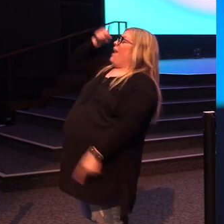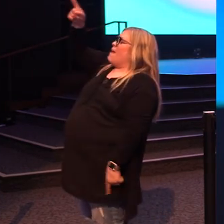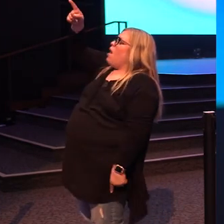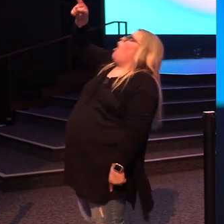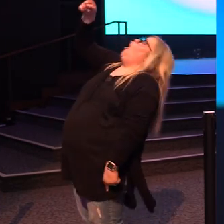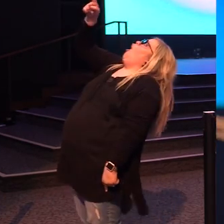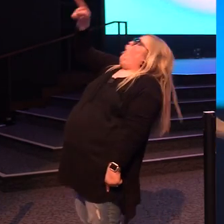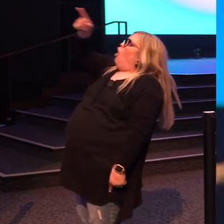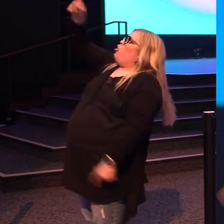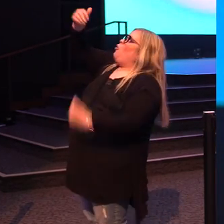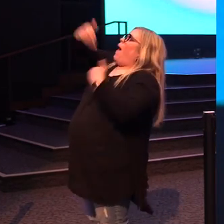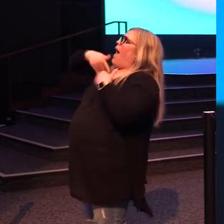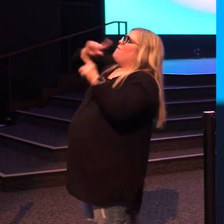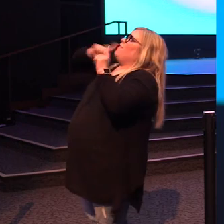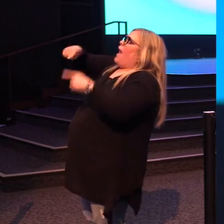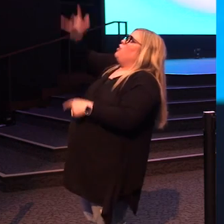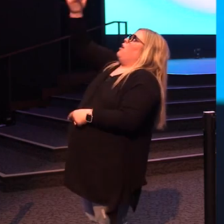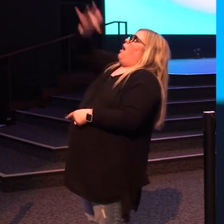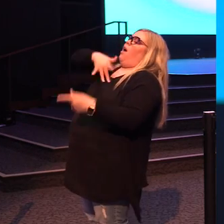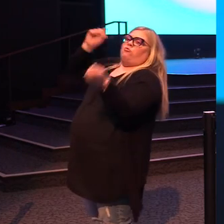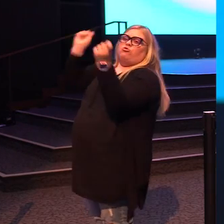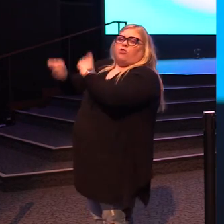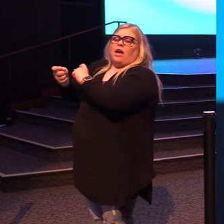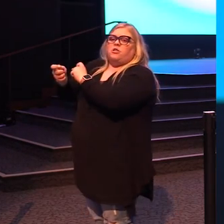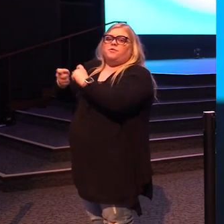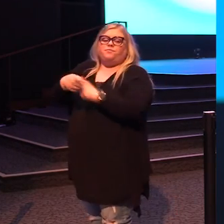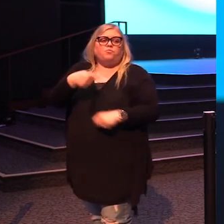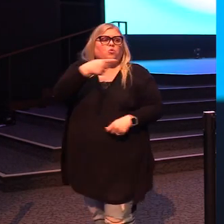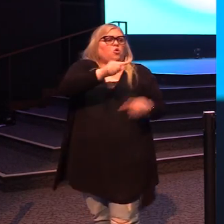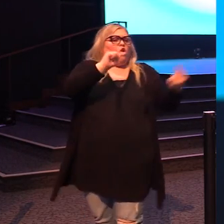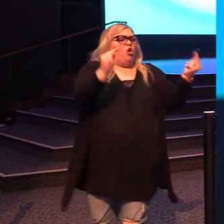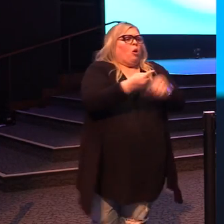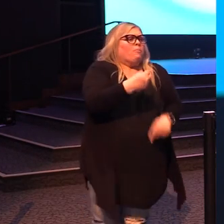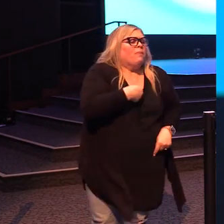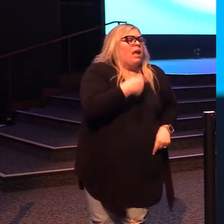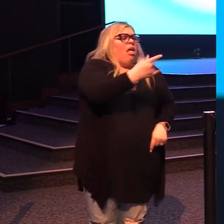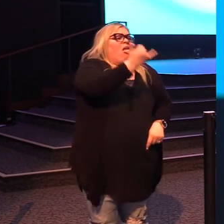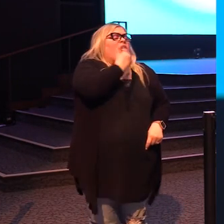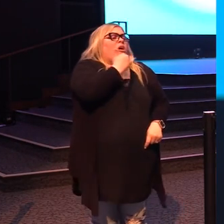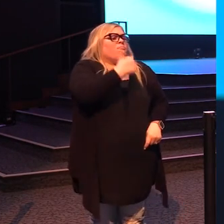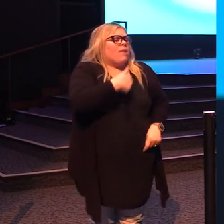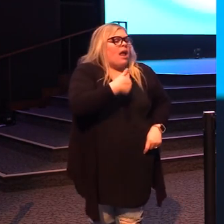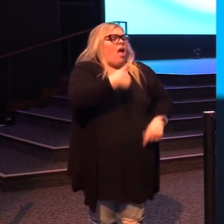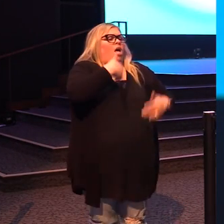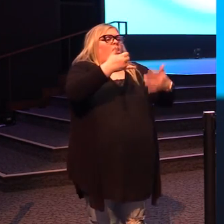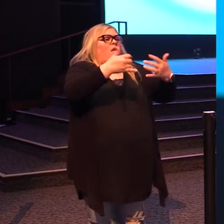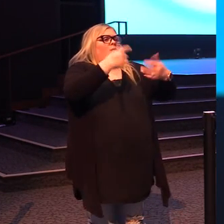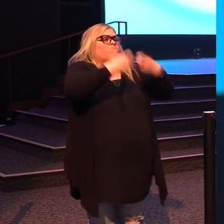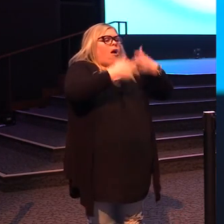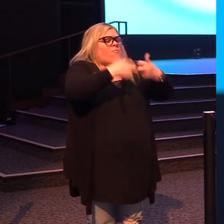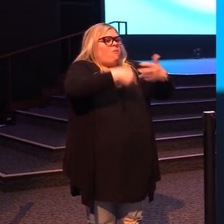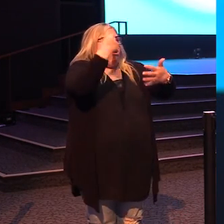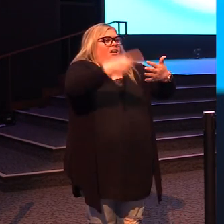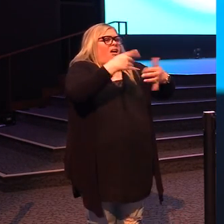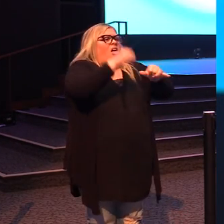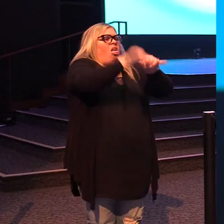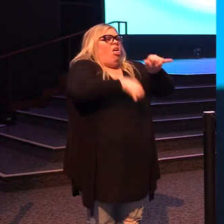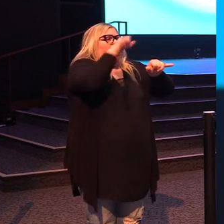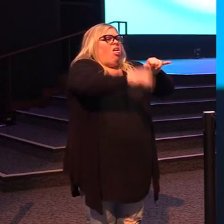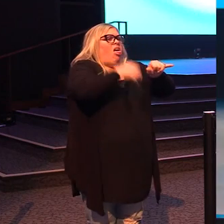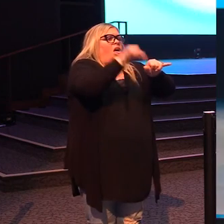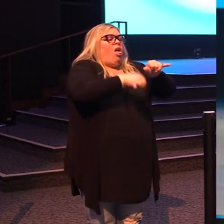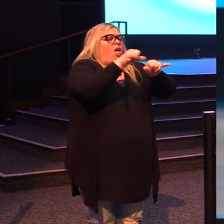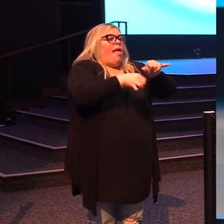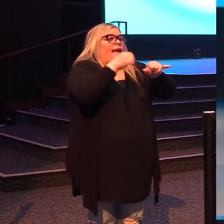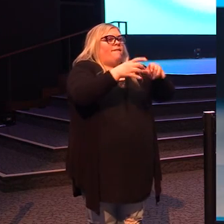one who has the answer. Stop sitting in the betrayal and the pain of it and then expecting to find freedom in the pain